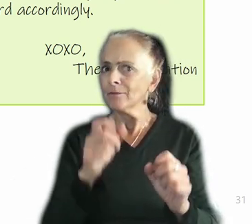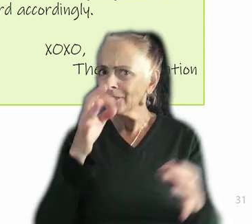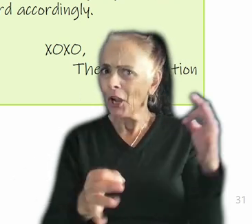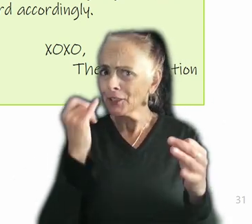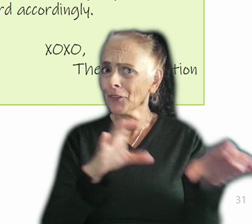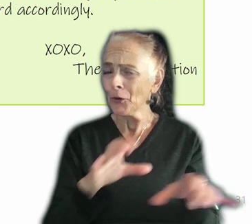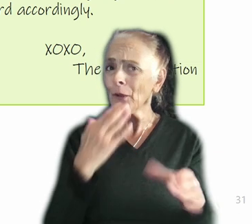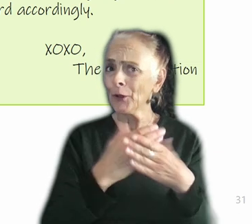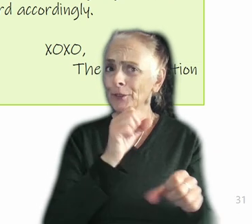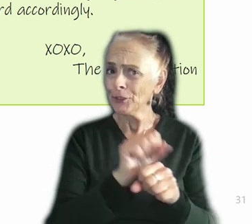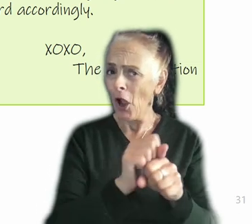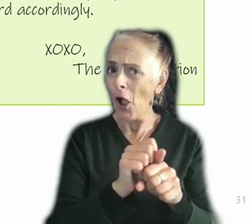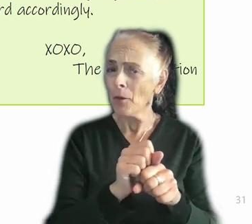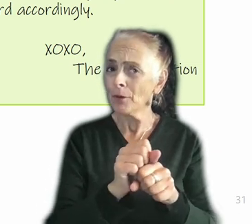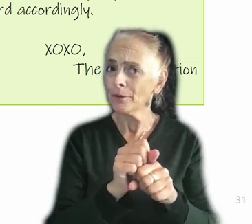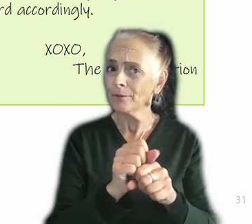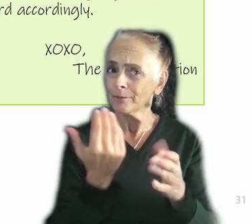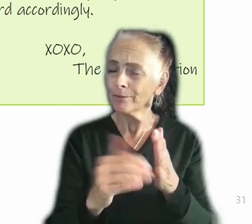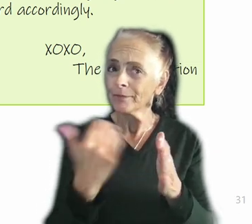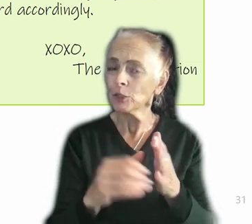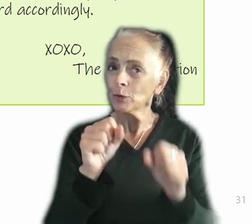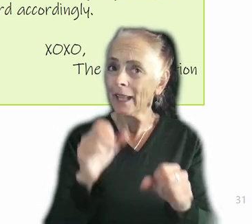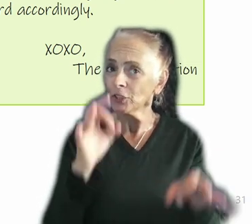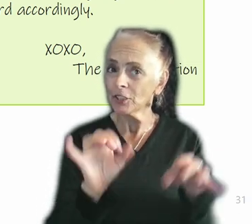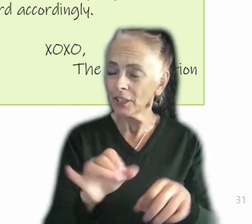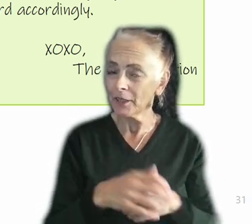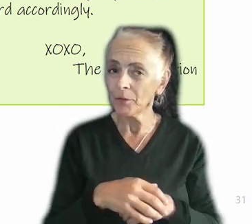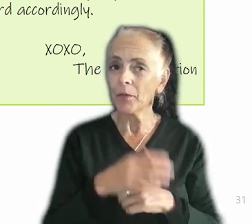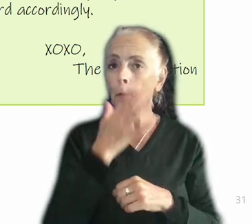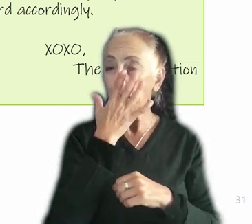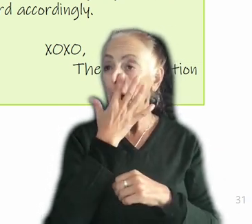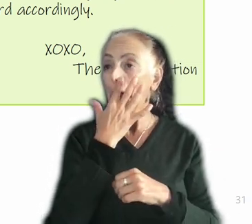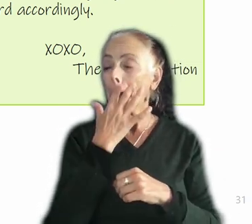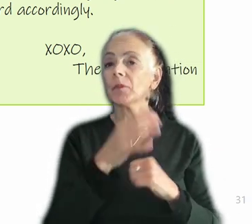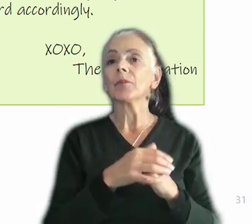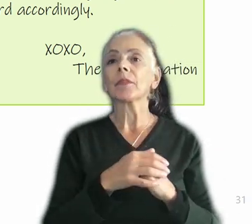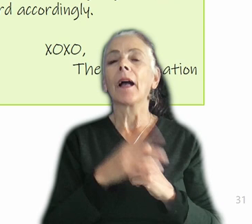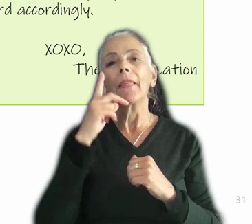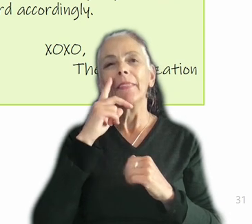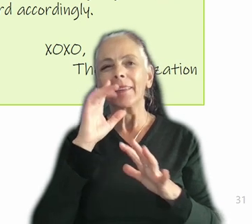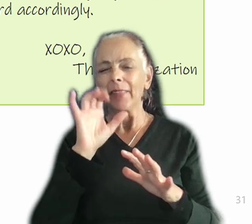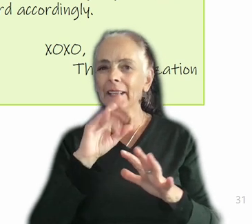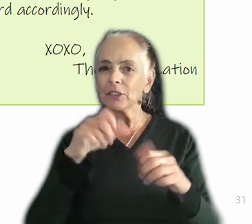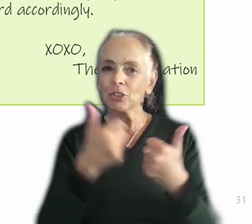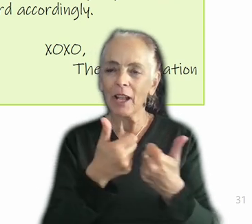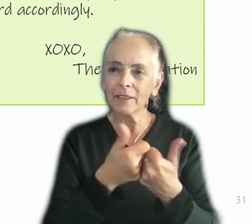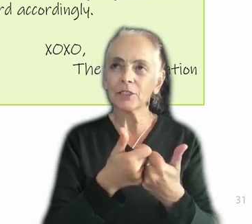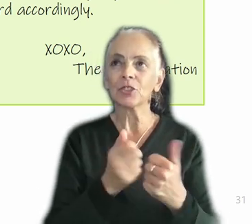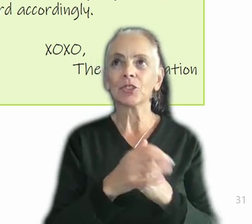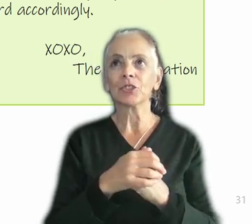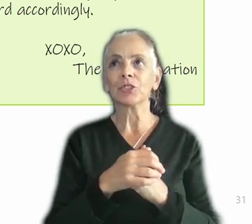job with this sort of behavior. I will tell you, I think this is a challenge. I think there are different ways that this can express. But for me,